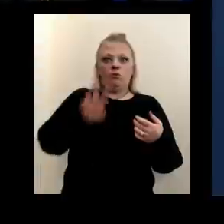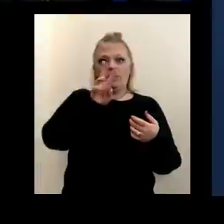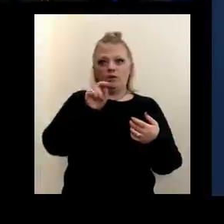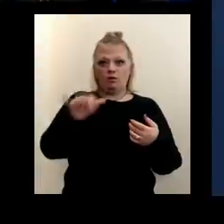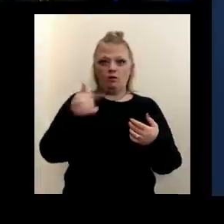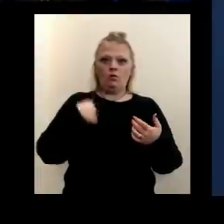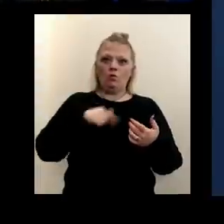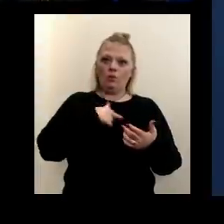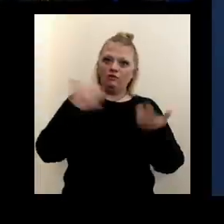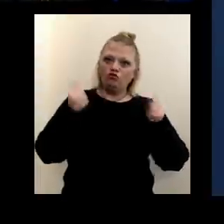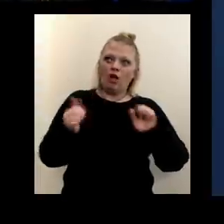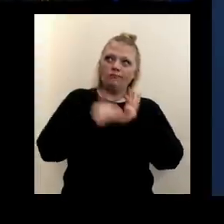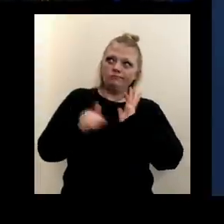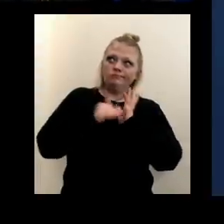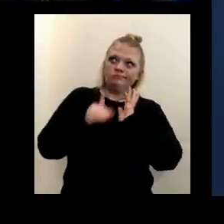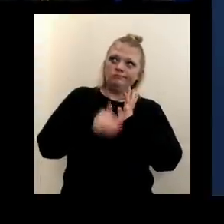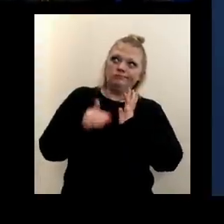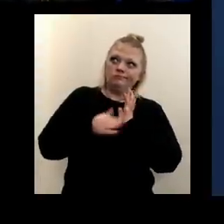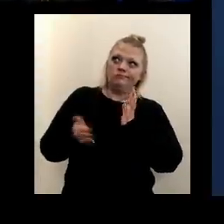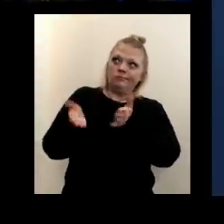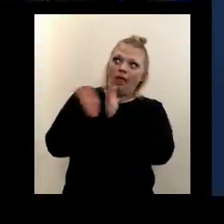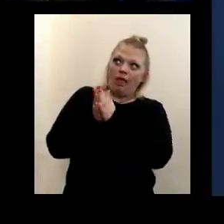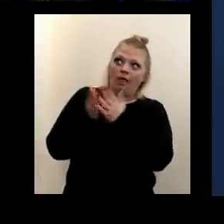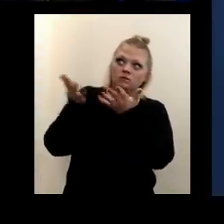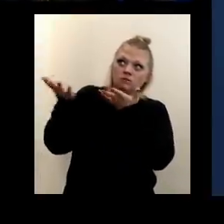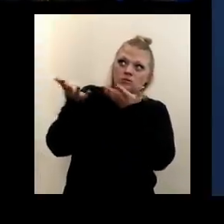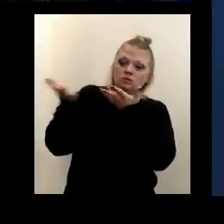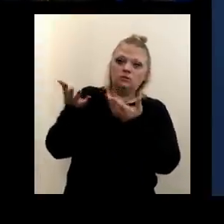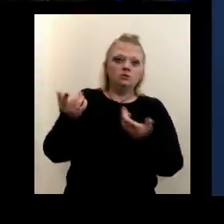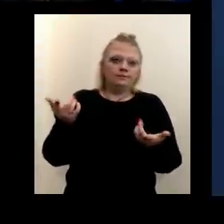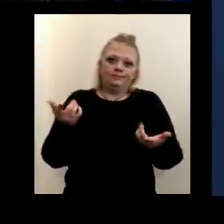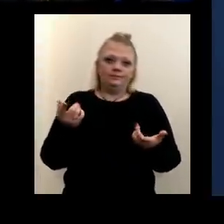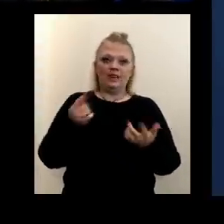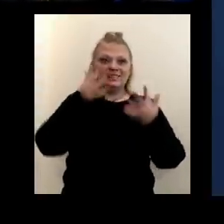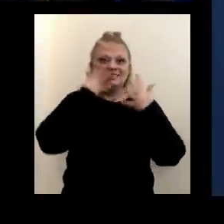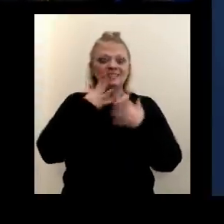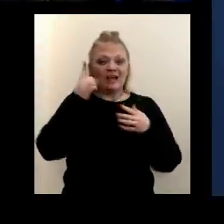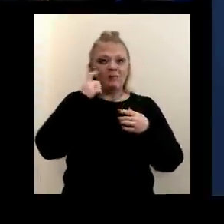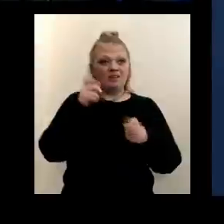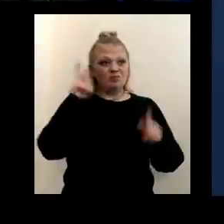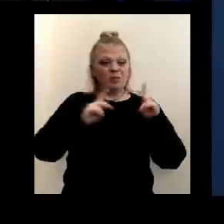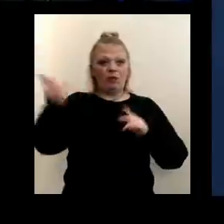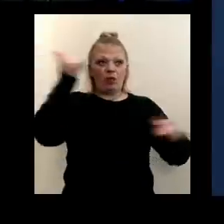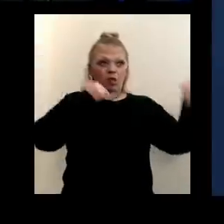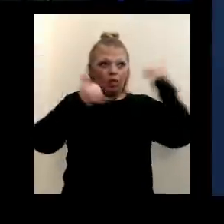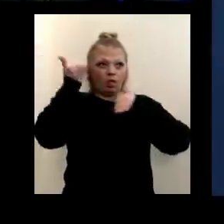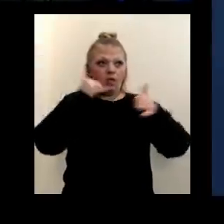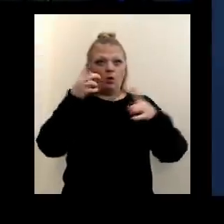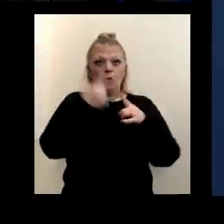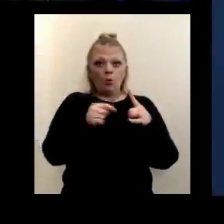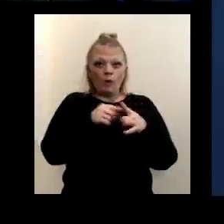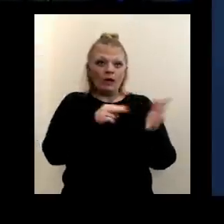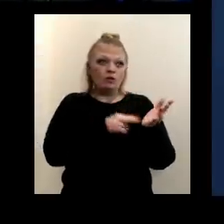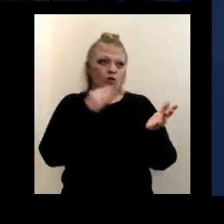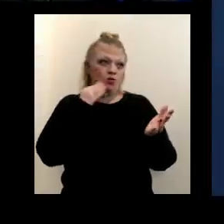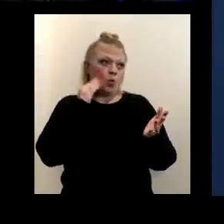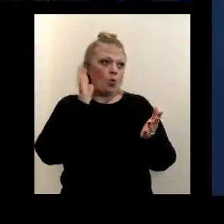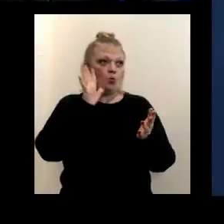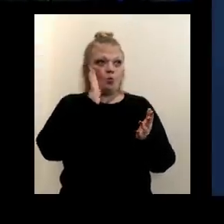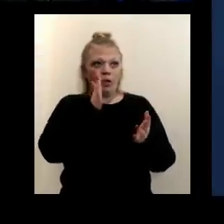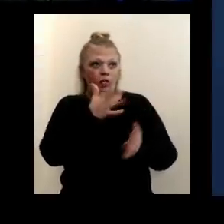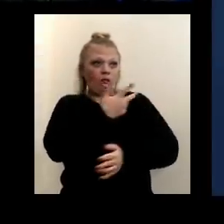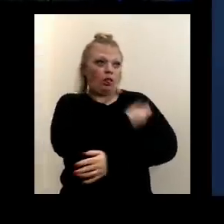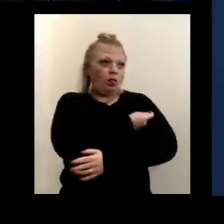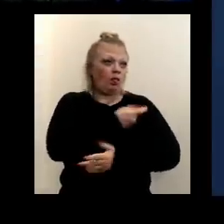to get that information. And it's it's really sad because we get calls from people saying, when is our nursing home going to get vaccinated?